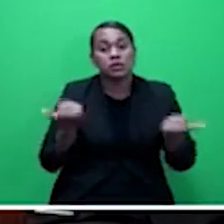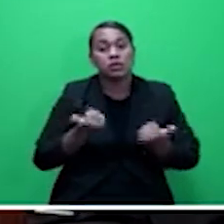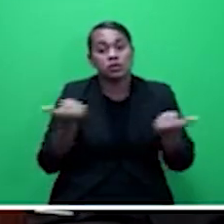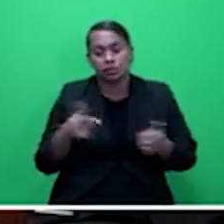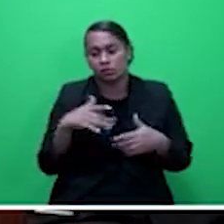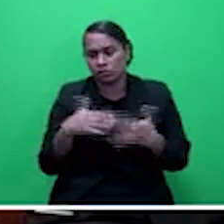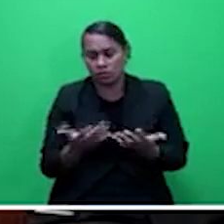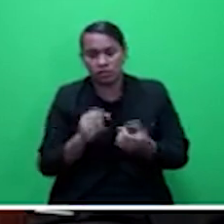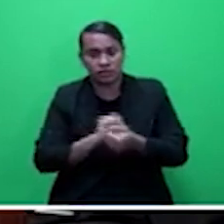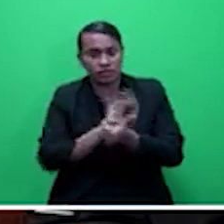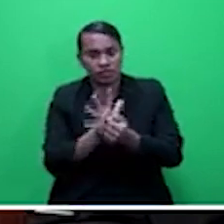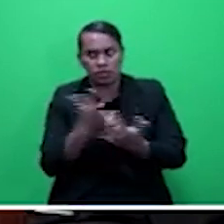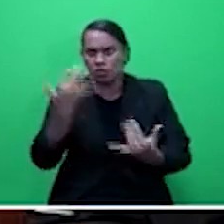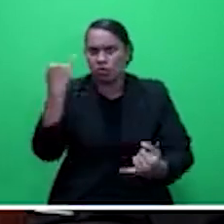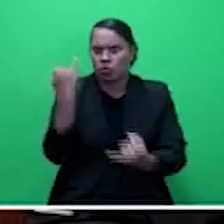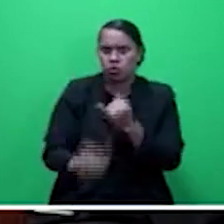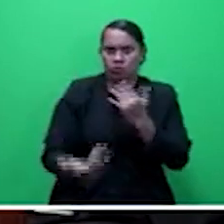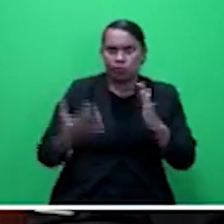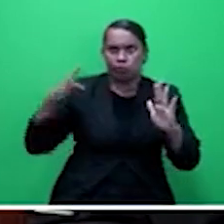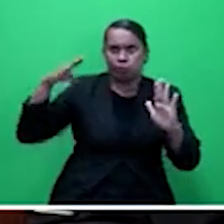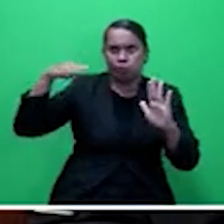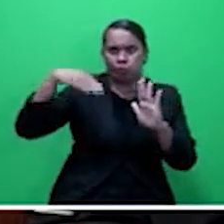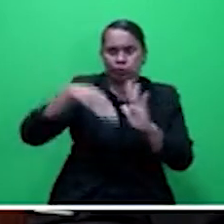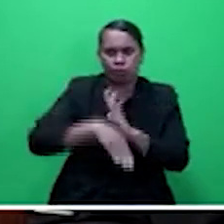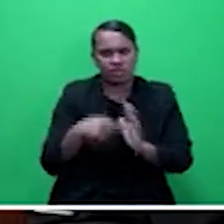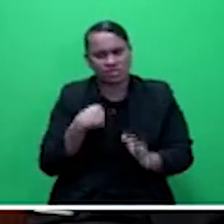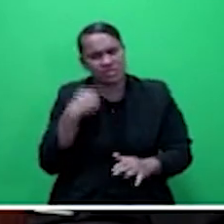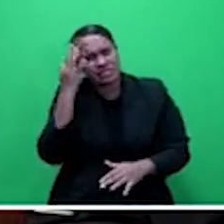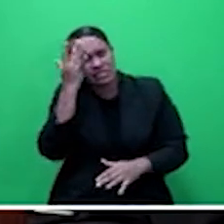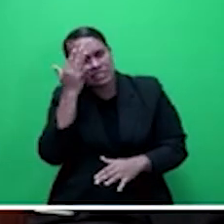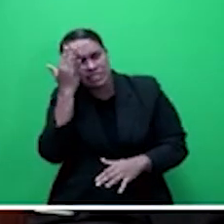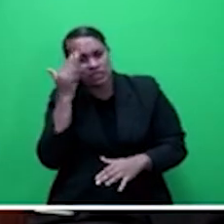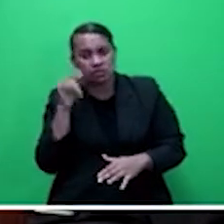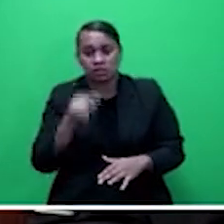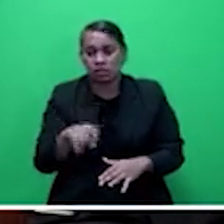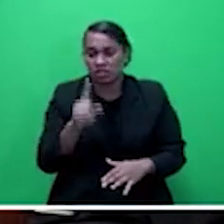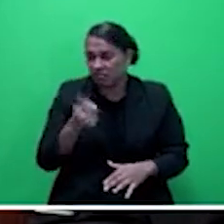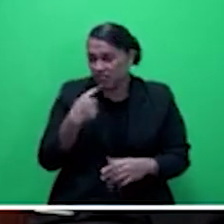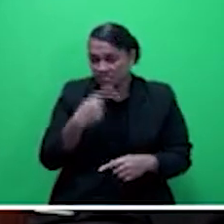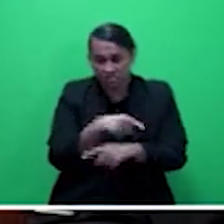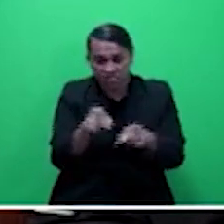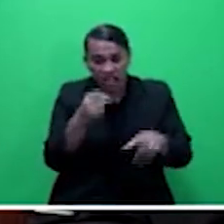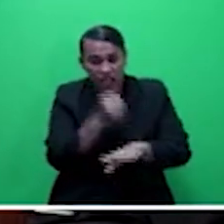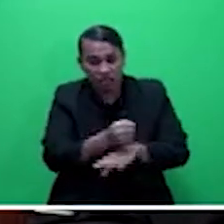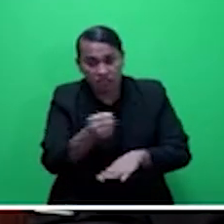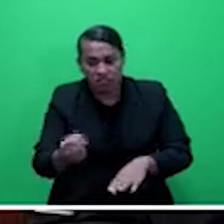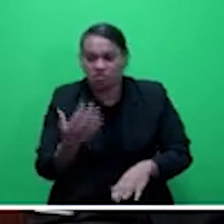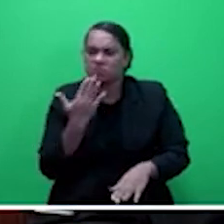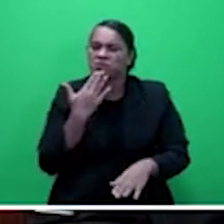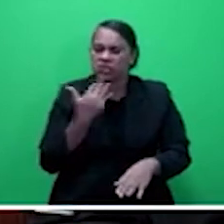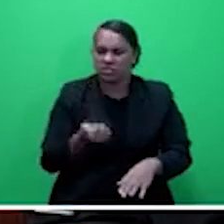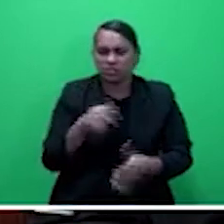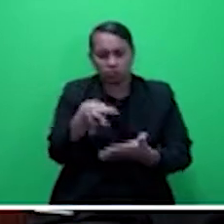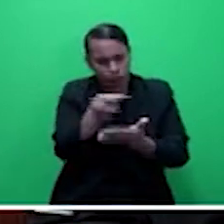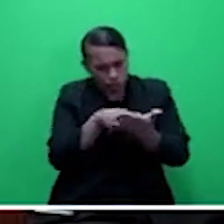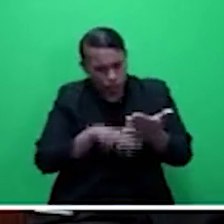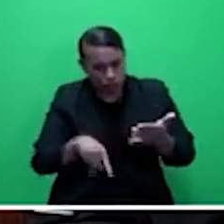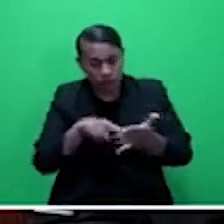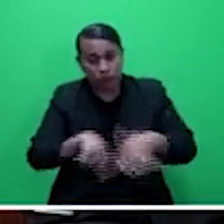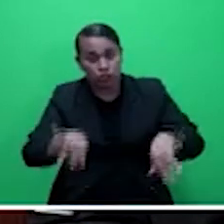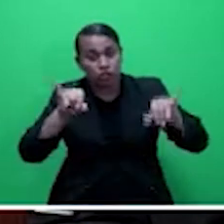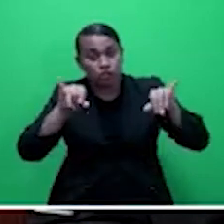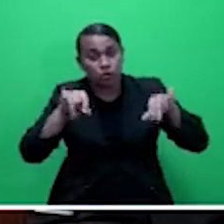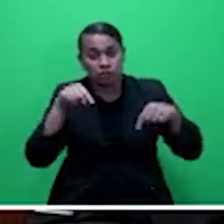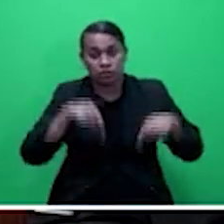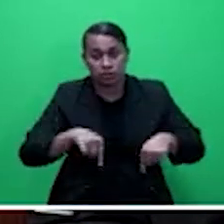think what I would say to the government is to look at this issue right now